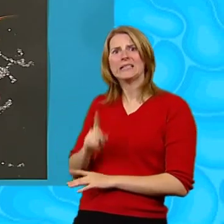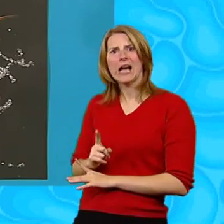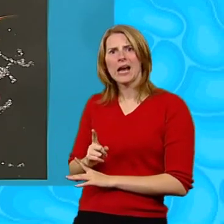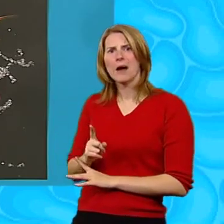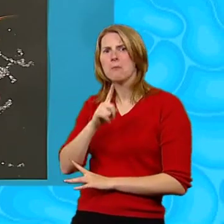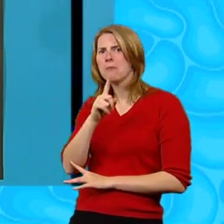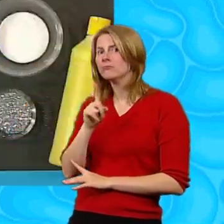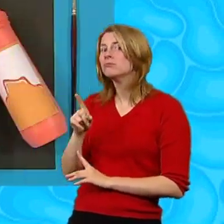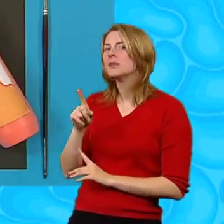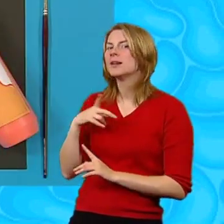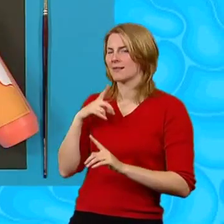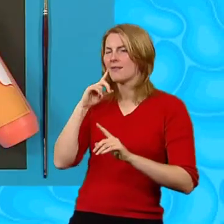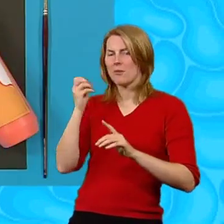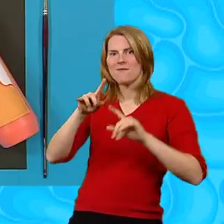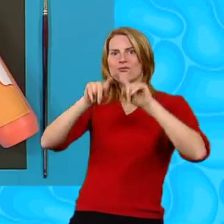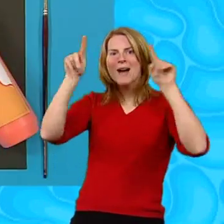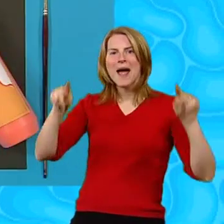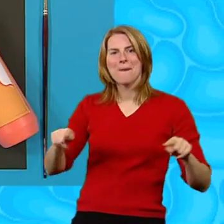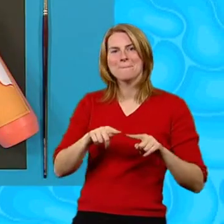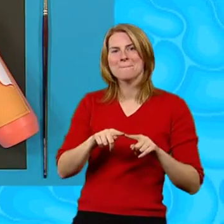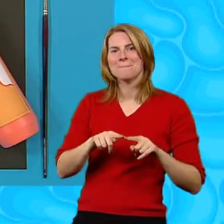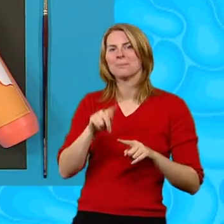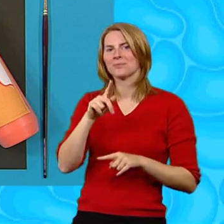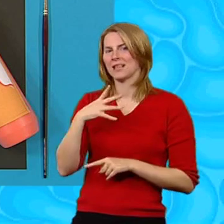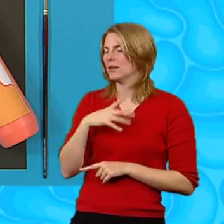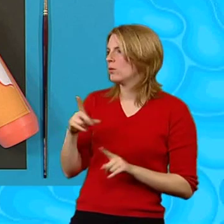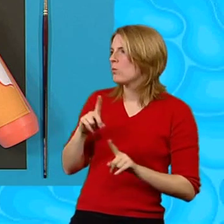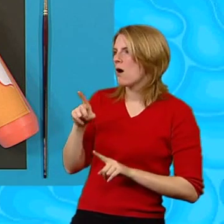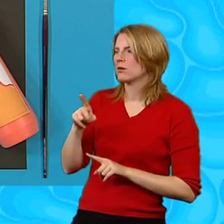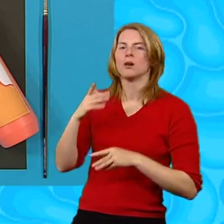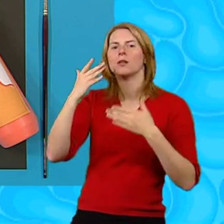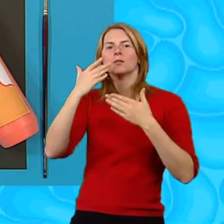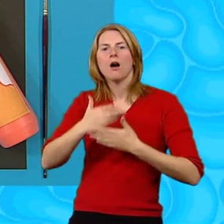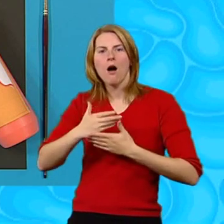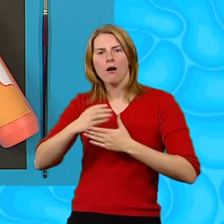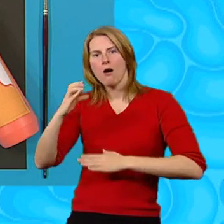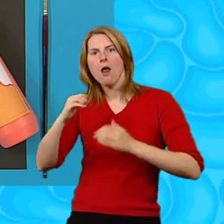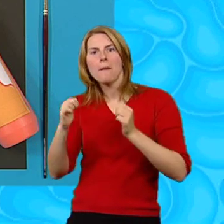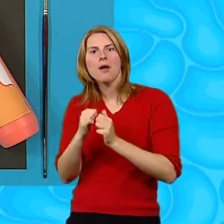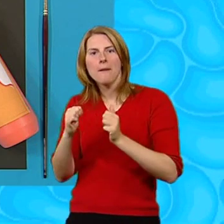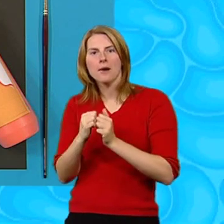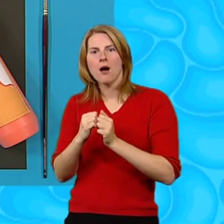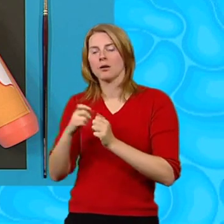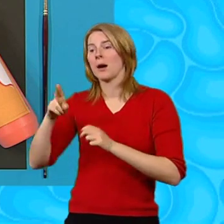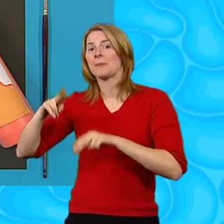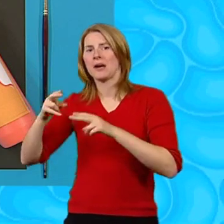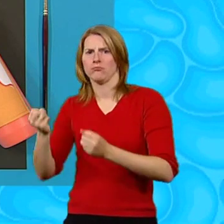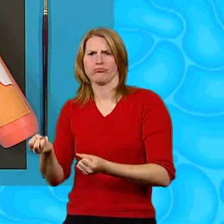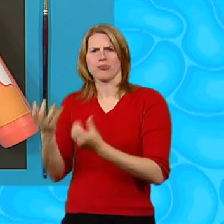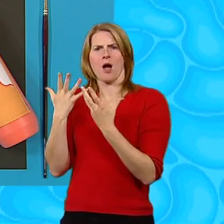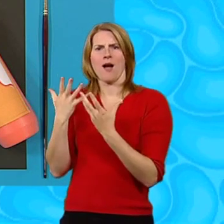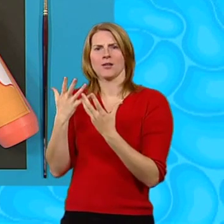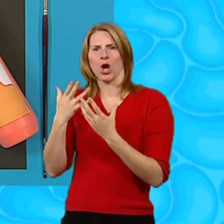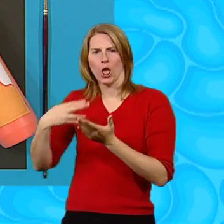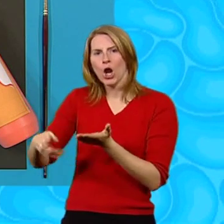To frame it You'll need some dark coloured paper Brightly coloured paint Glue Glitter